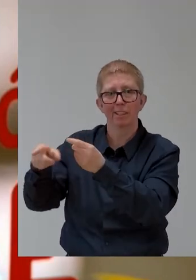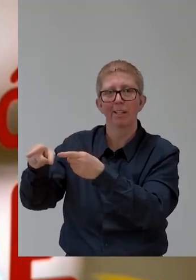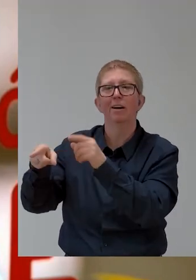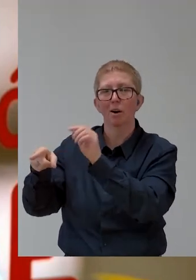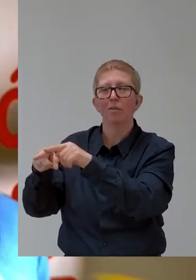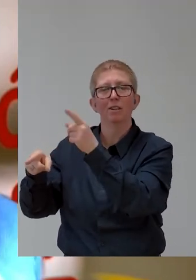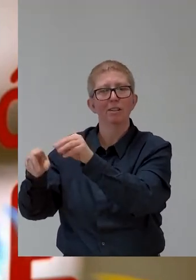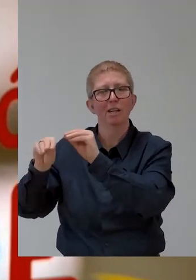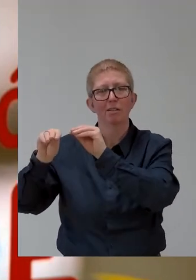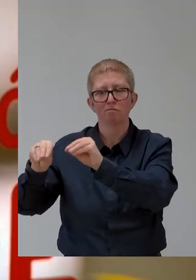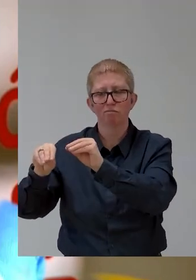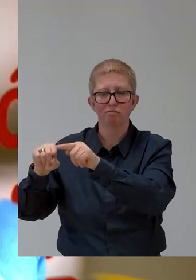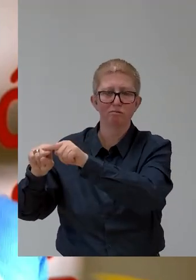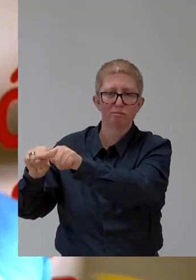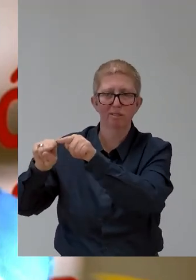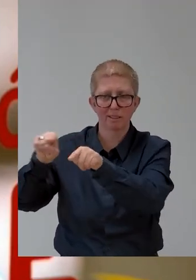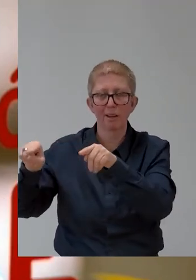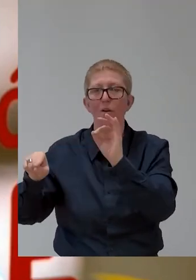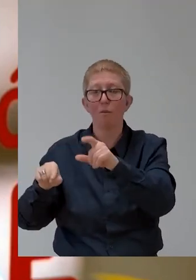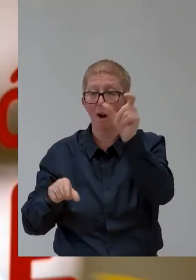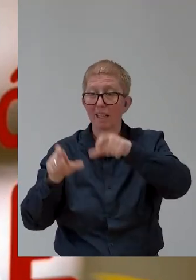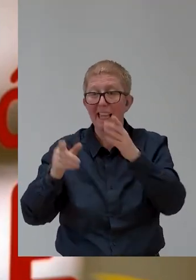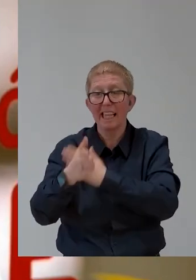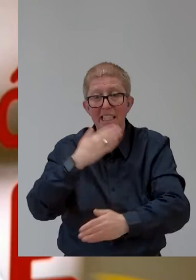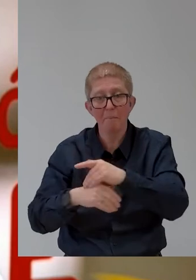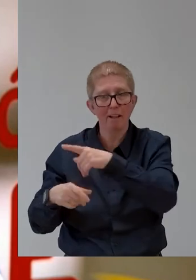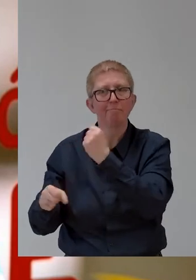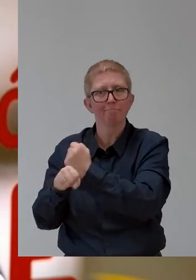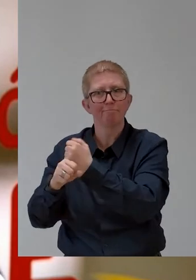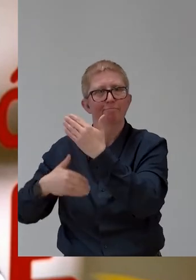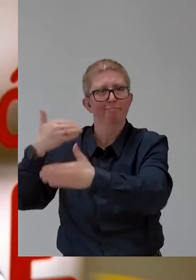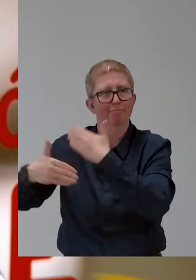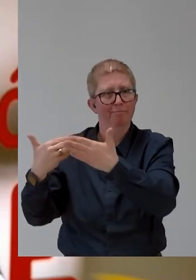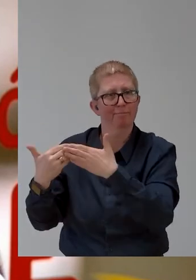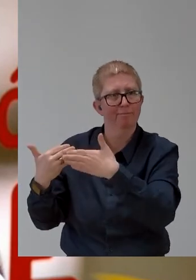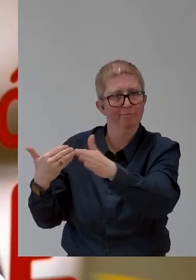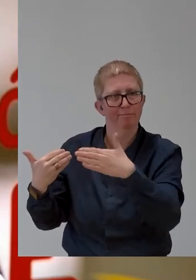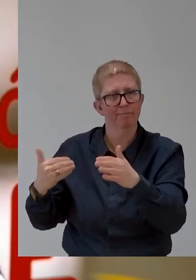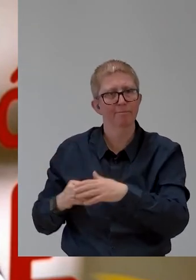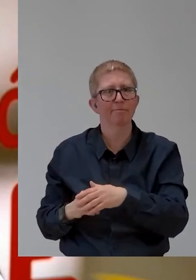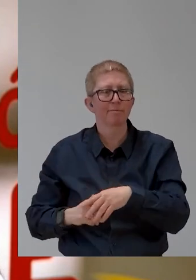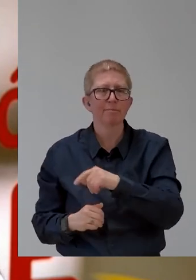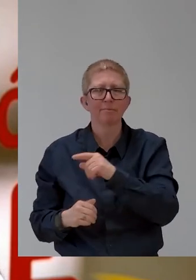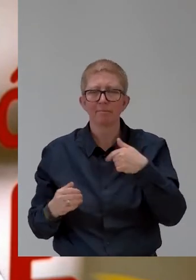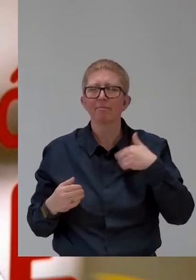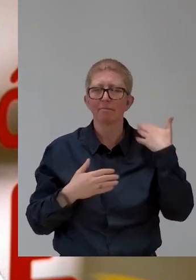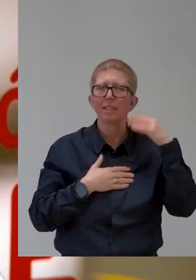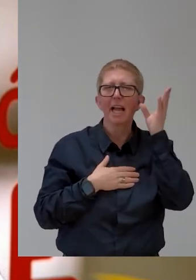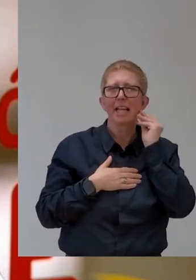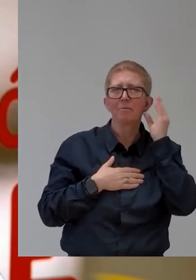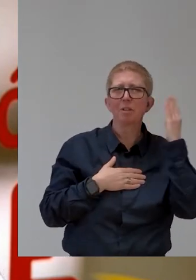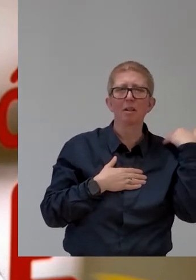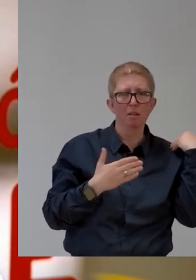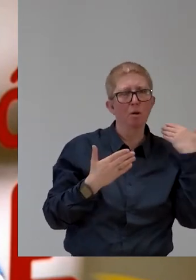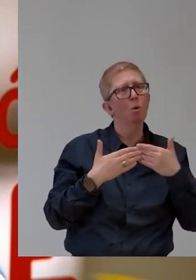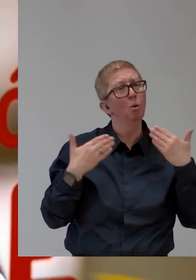I mentioned before, we want to share what we have been learning over the years. I learned about other experiences in order to continue training